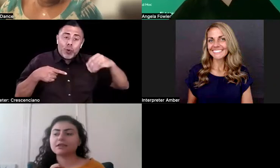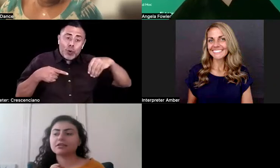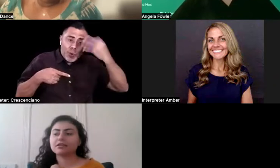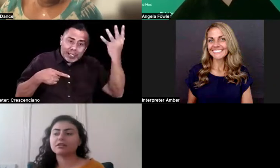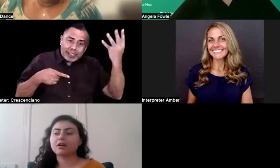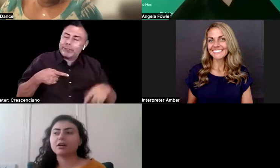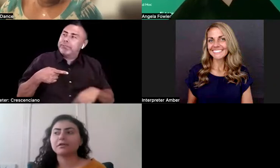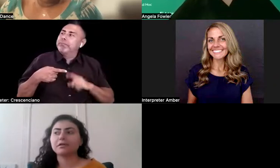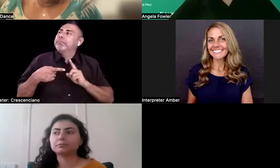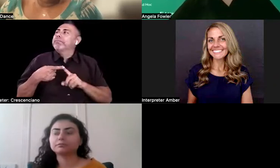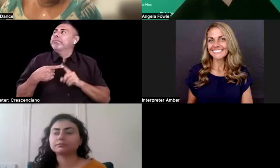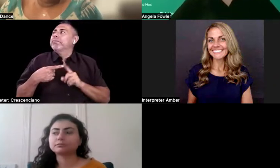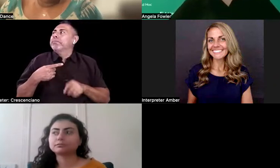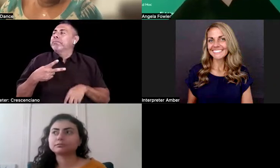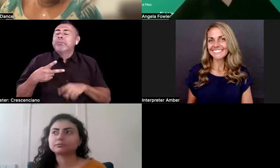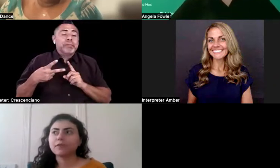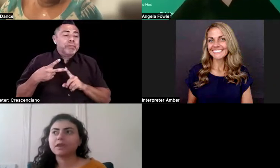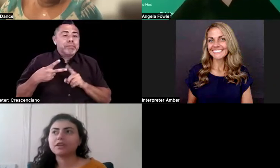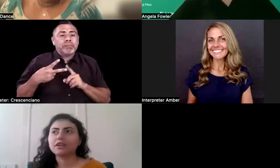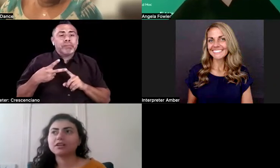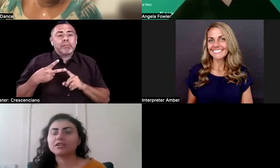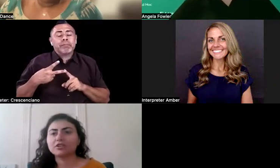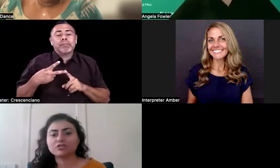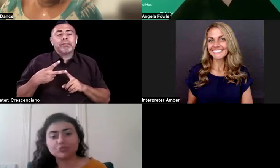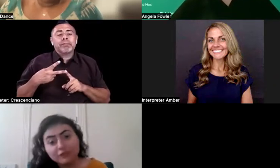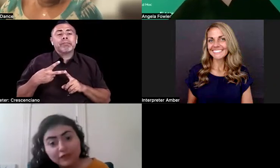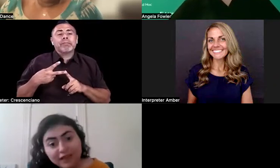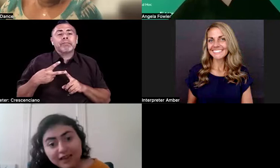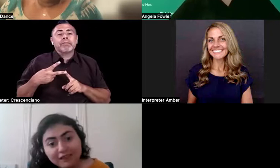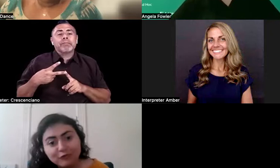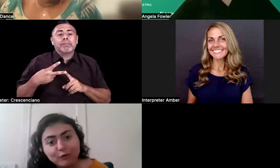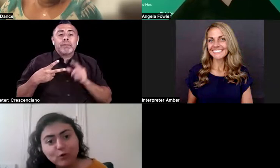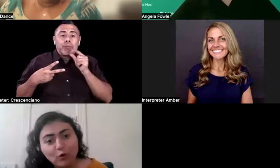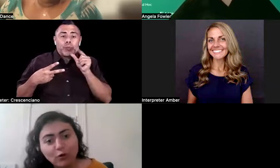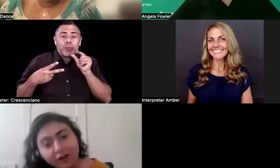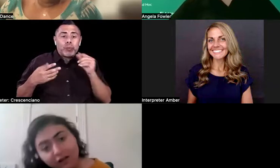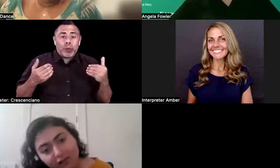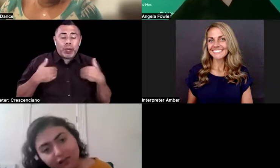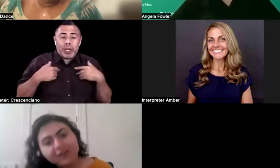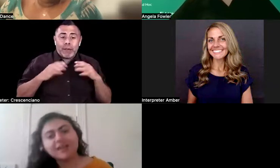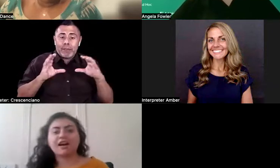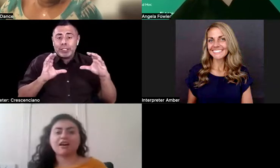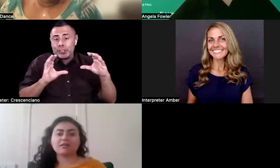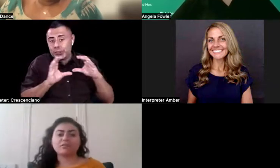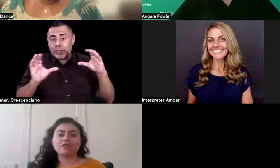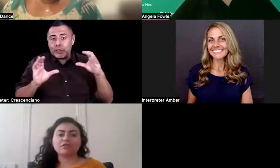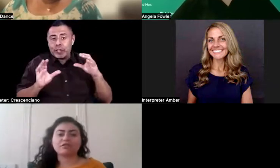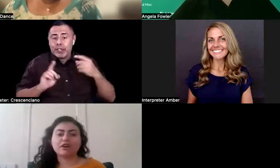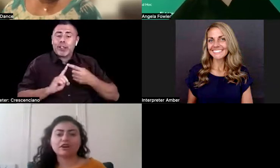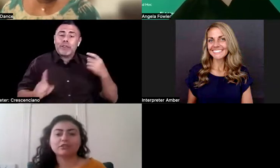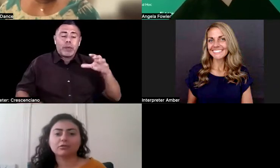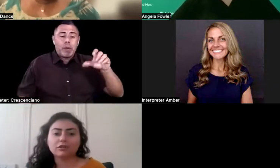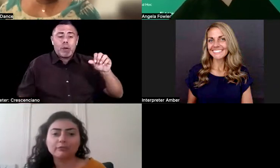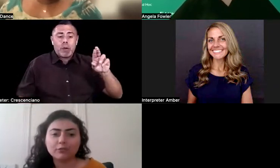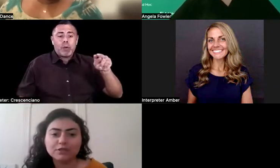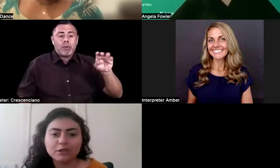their, um, they got their certificate from Cornell. Um, they're